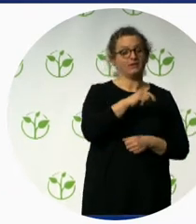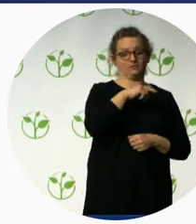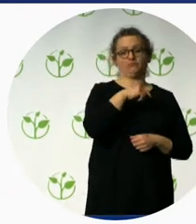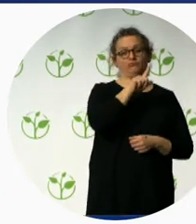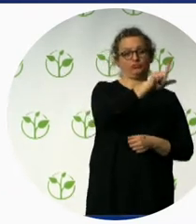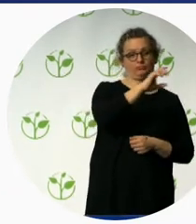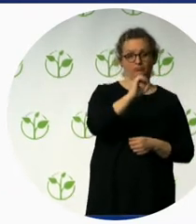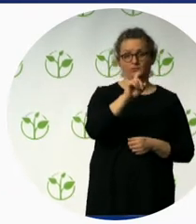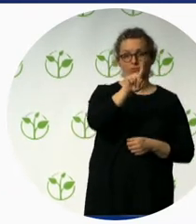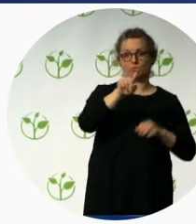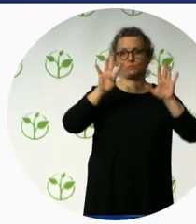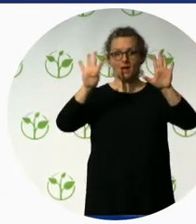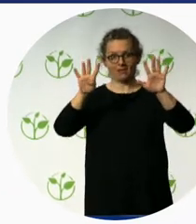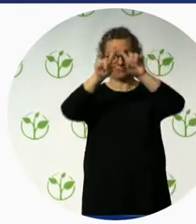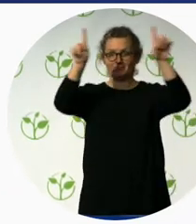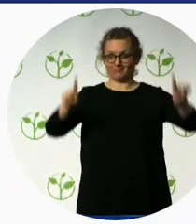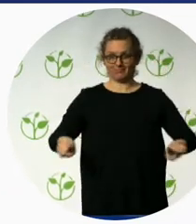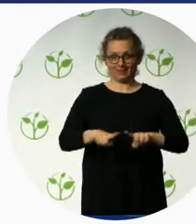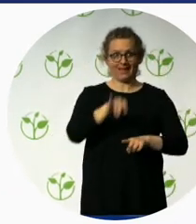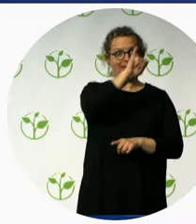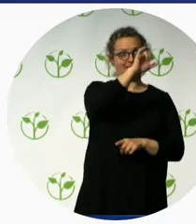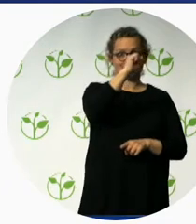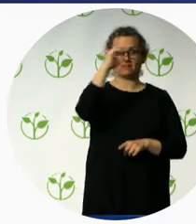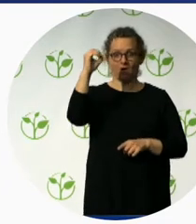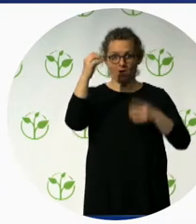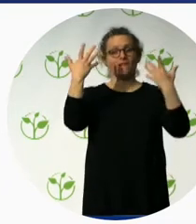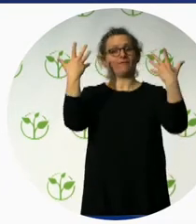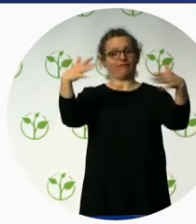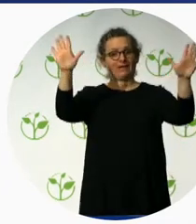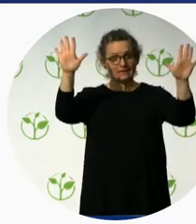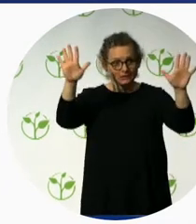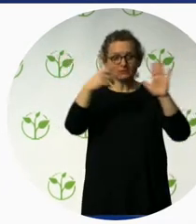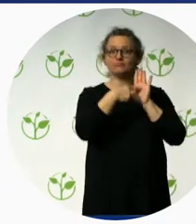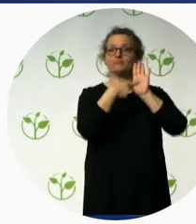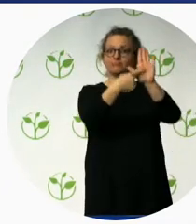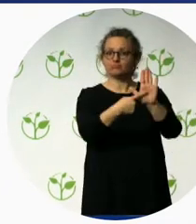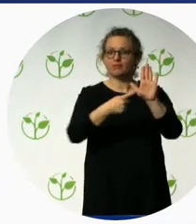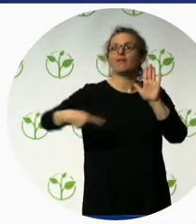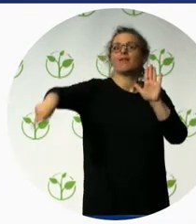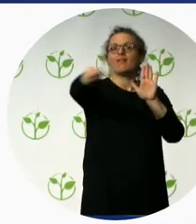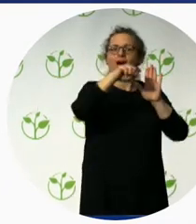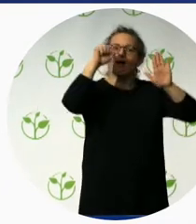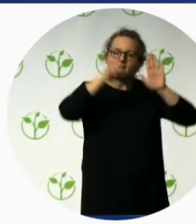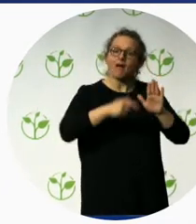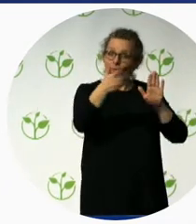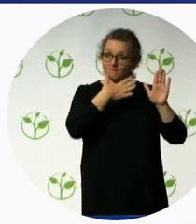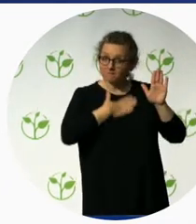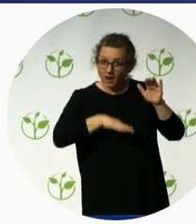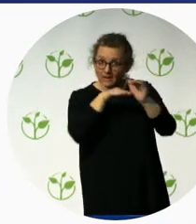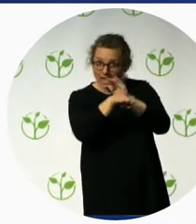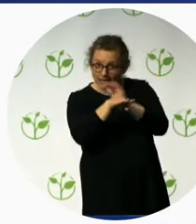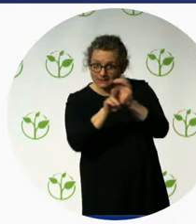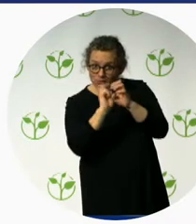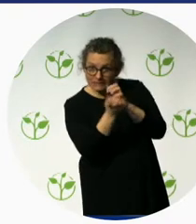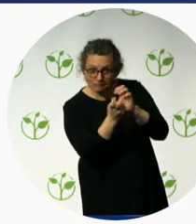more accessible. So I think it's a very important strategy that's been recognized here. So two more speakers to